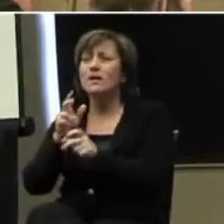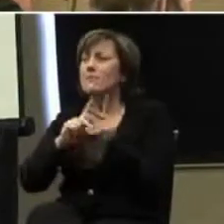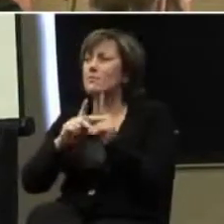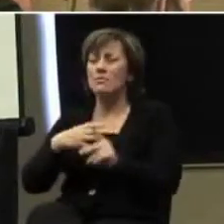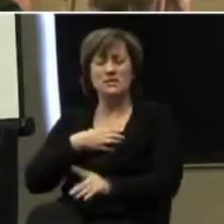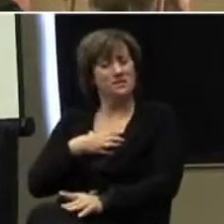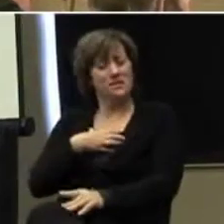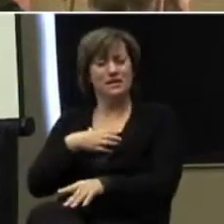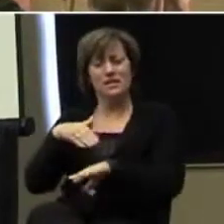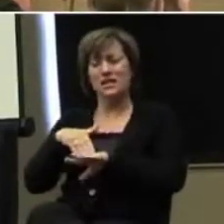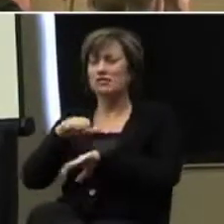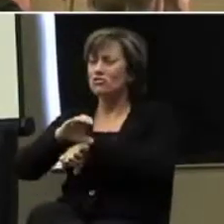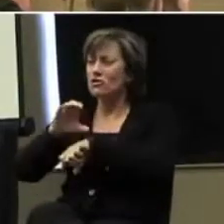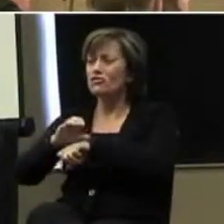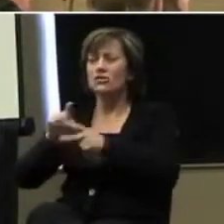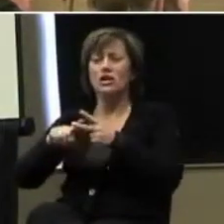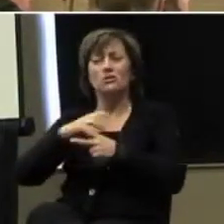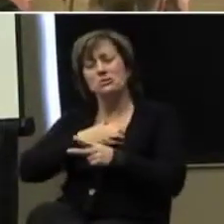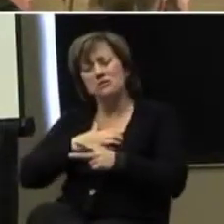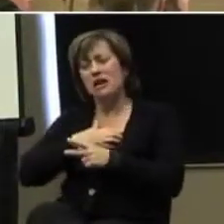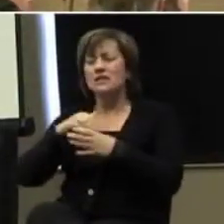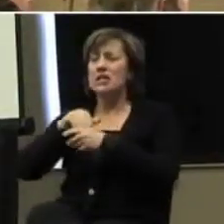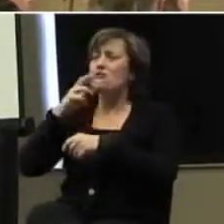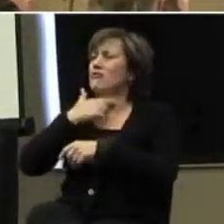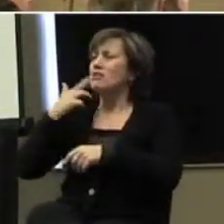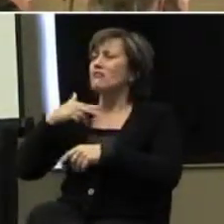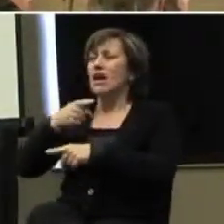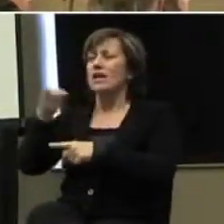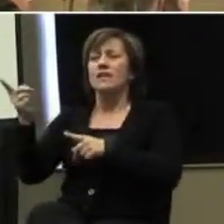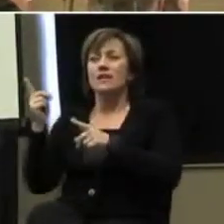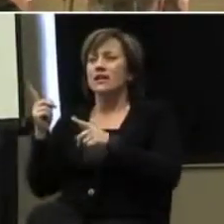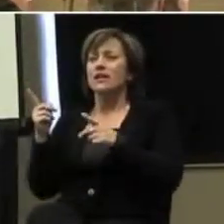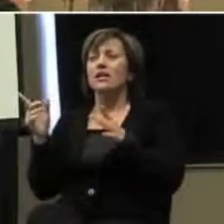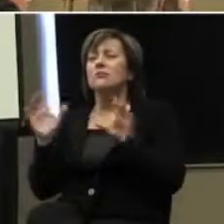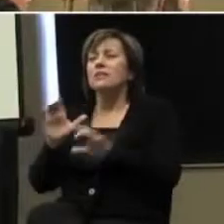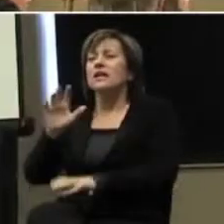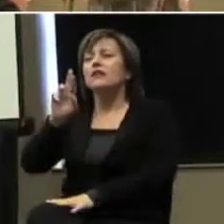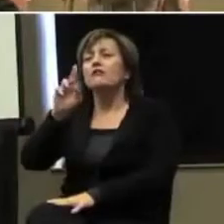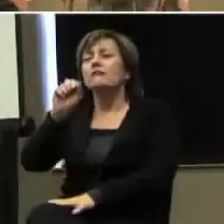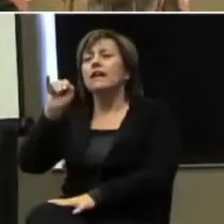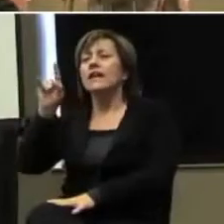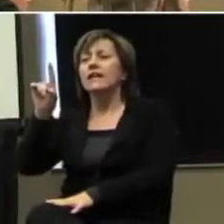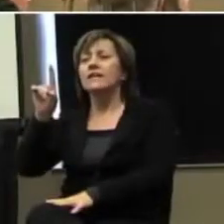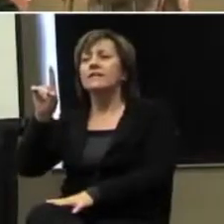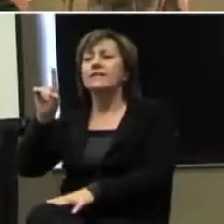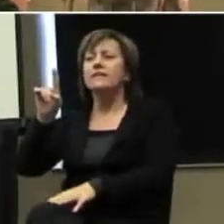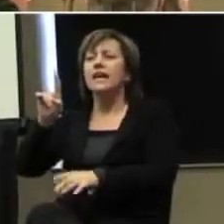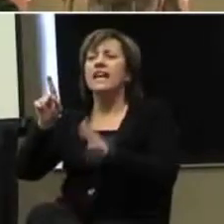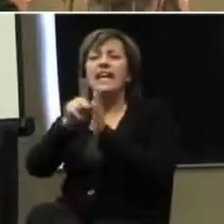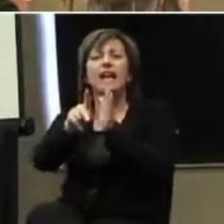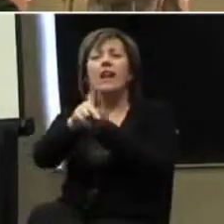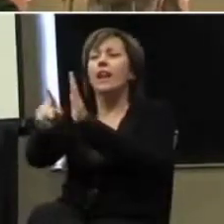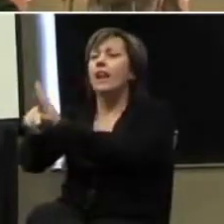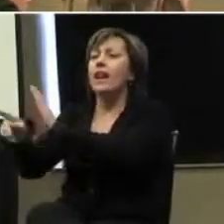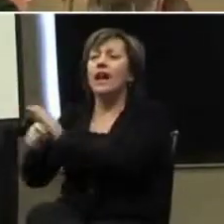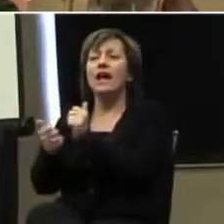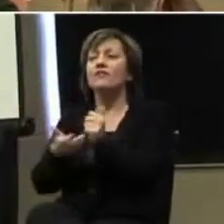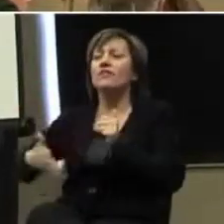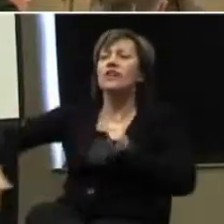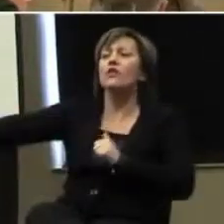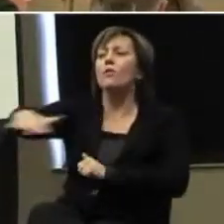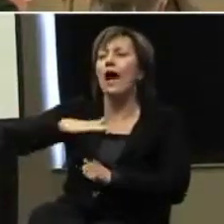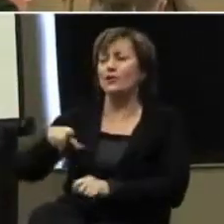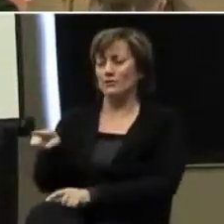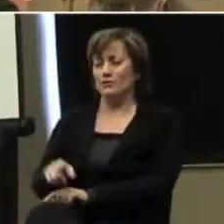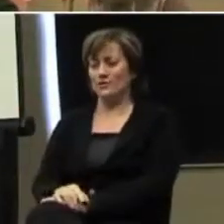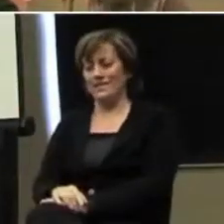at church. They're going to be grossed out in restaurants. It's going to be like raid, right? Kills everything around you. So